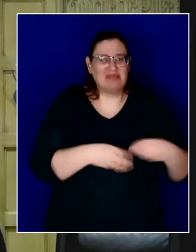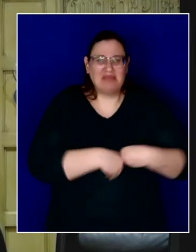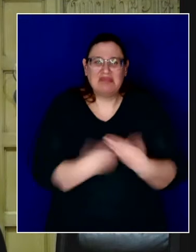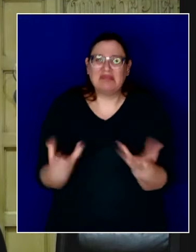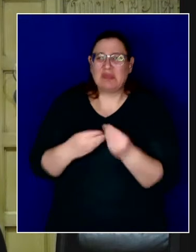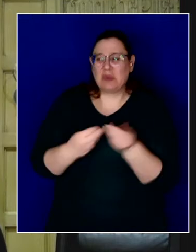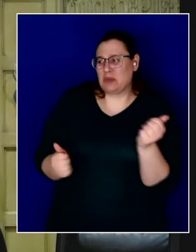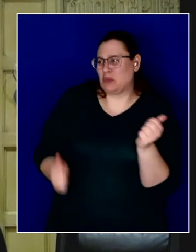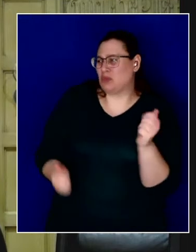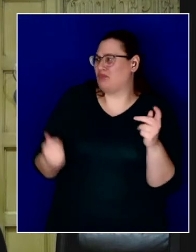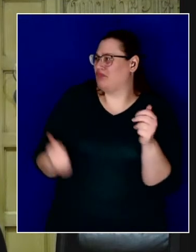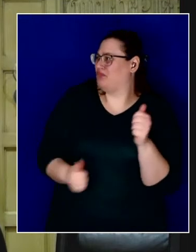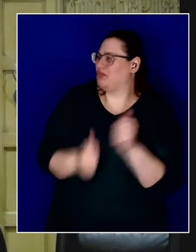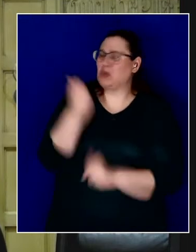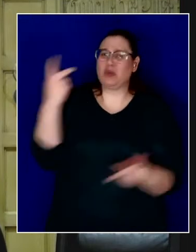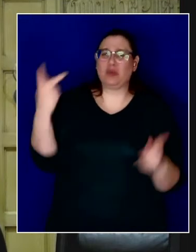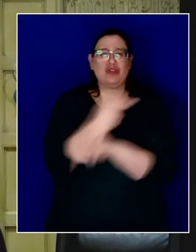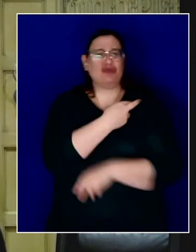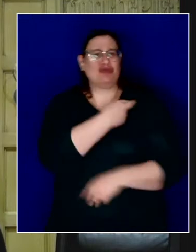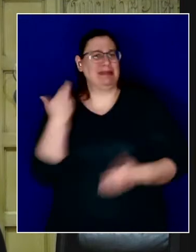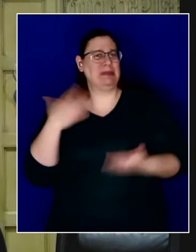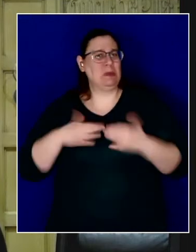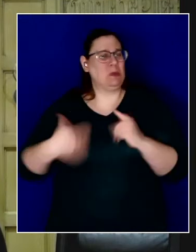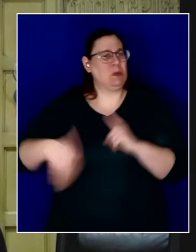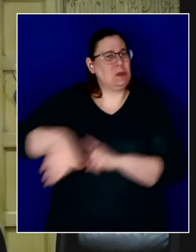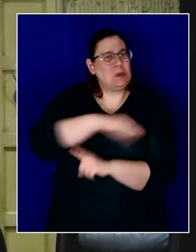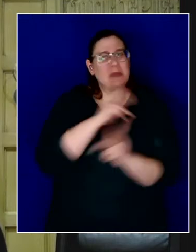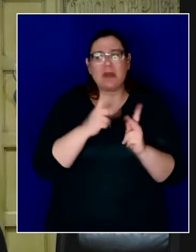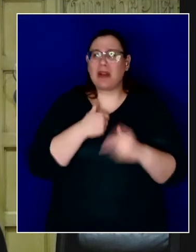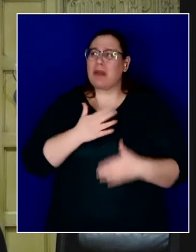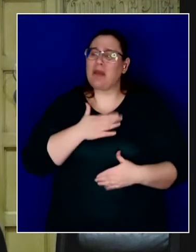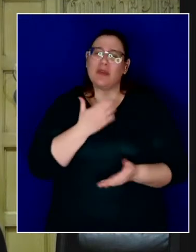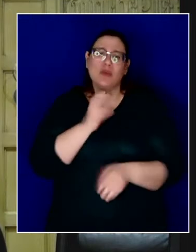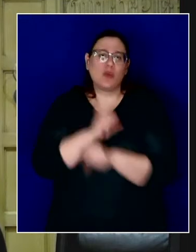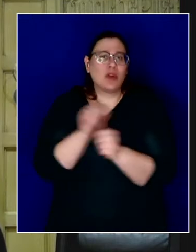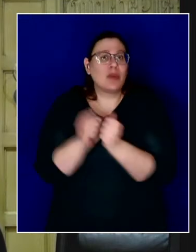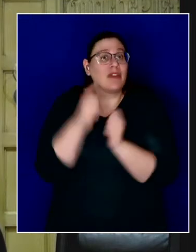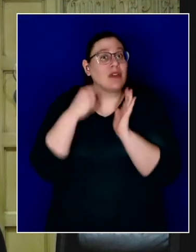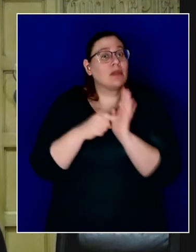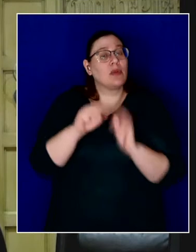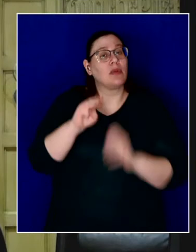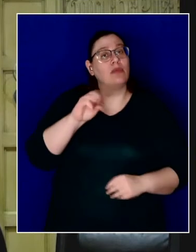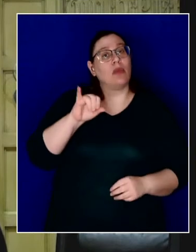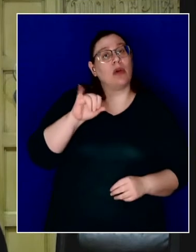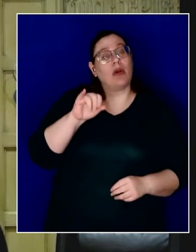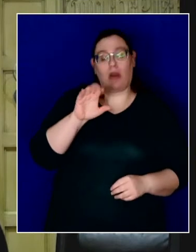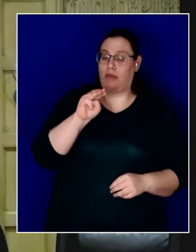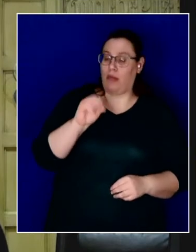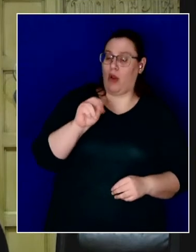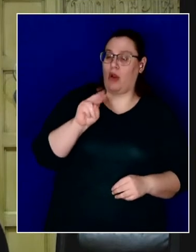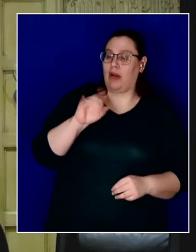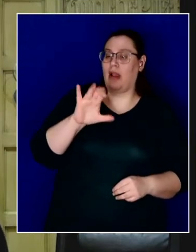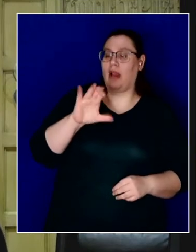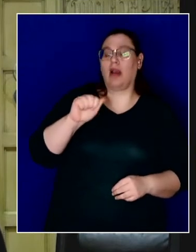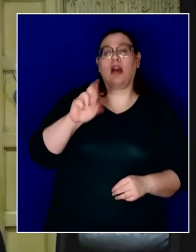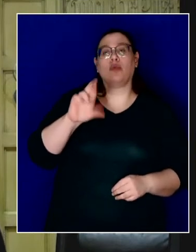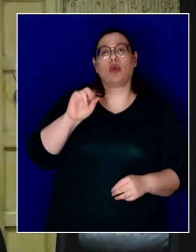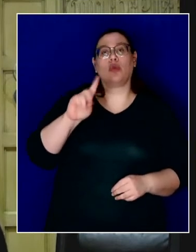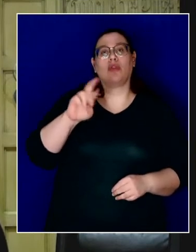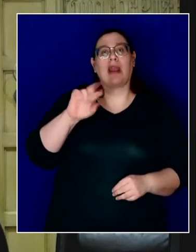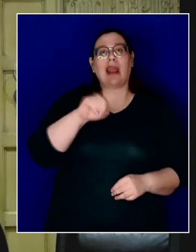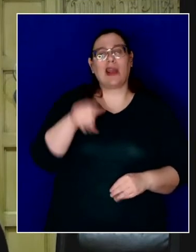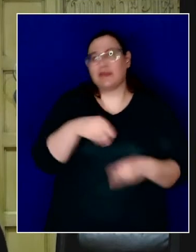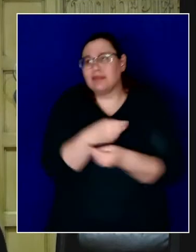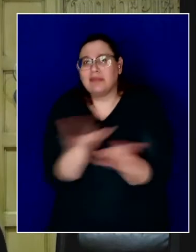of my colleagues that I'm so grateful to serve with, folks like Monica Rodriguez, who are passing this out in northeast San Fernando Valley, and the